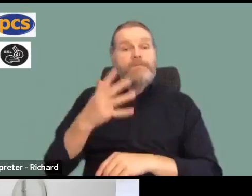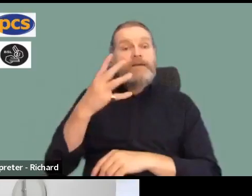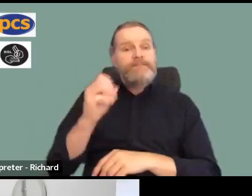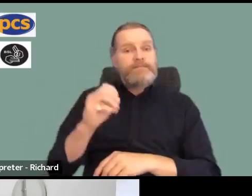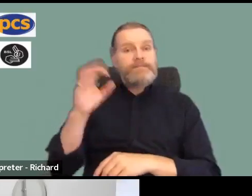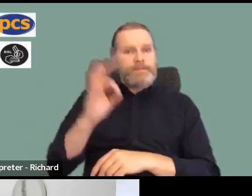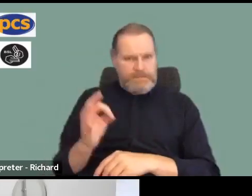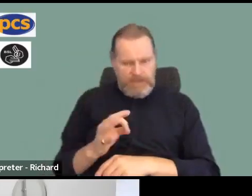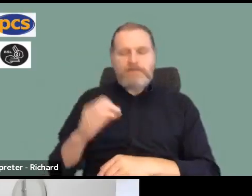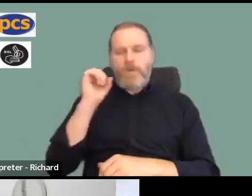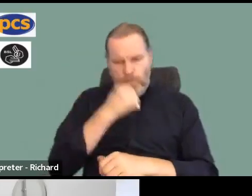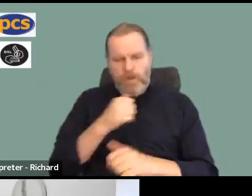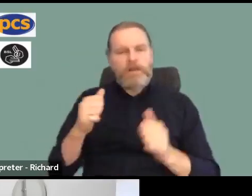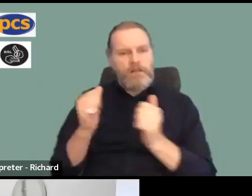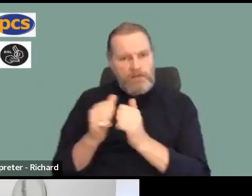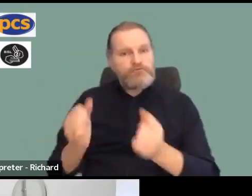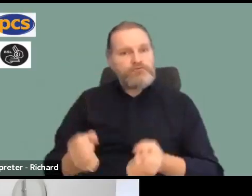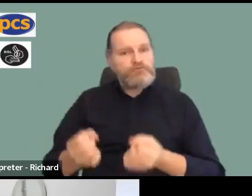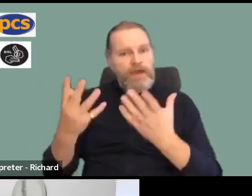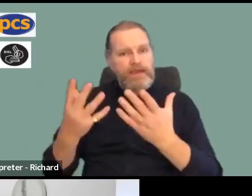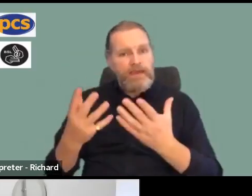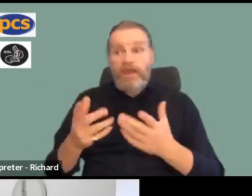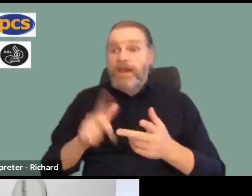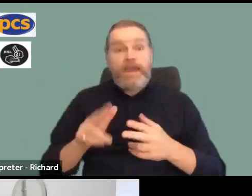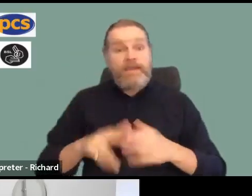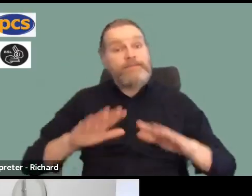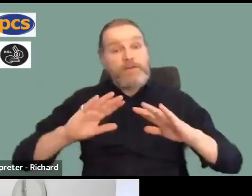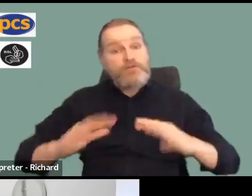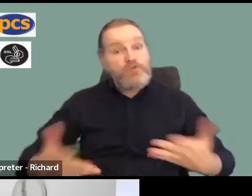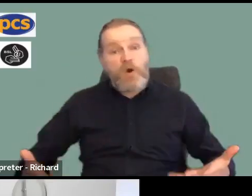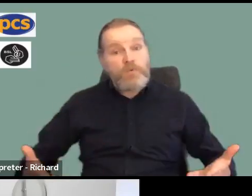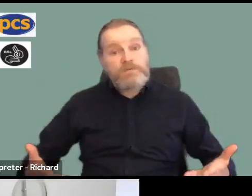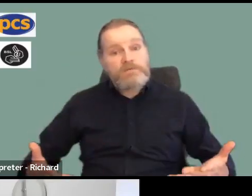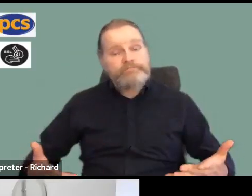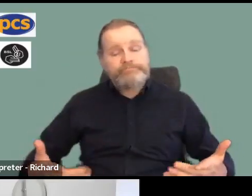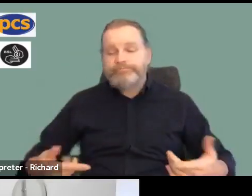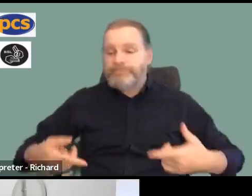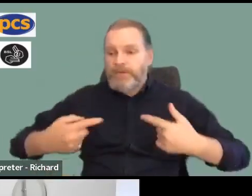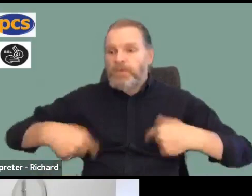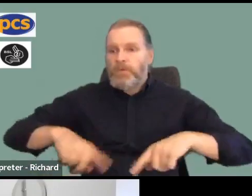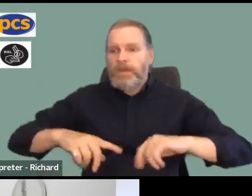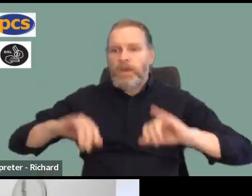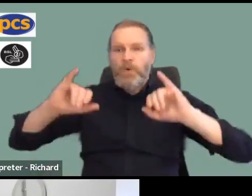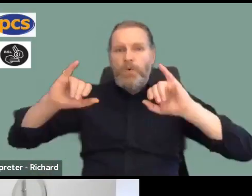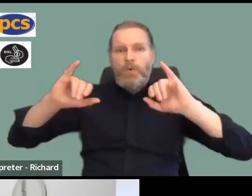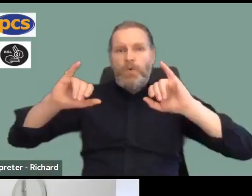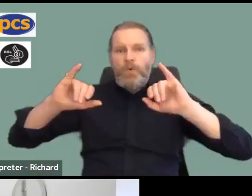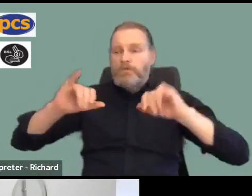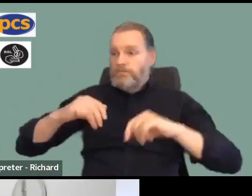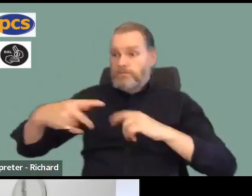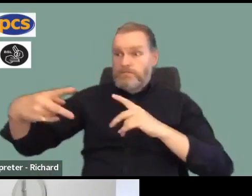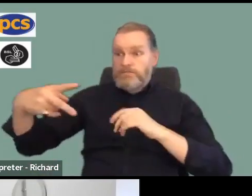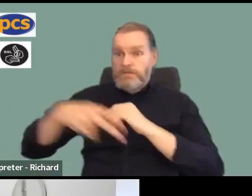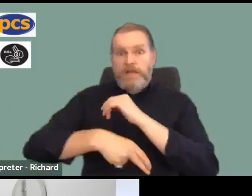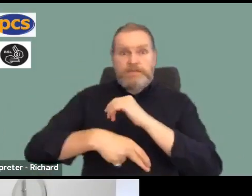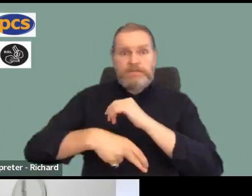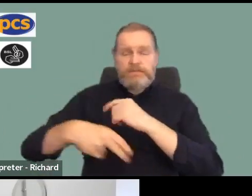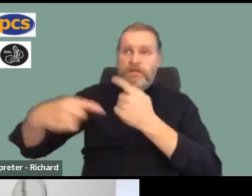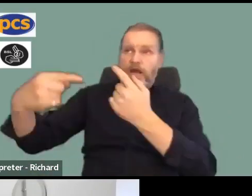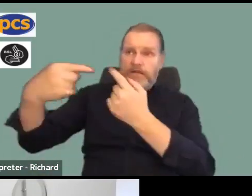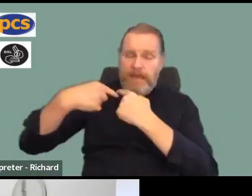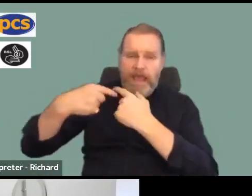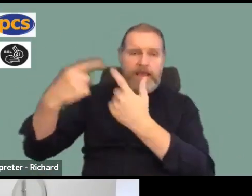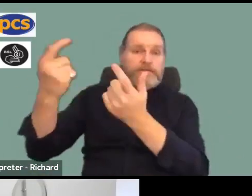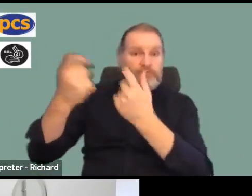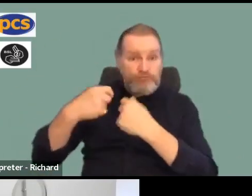achieve that in the coming weeks and months, we will be uniquely exposed to the biggest cuts and attacks that we will ever